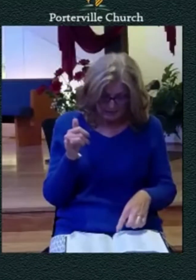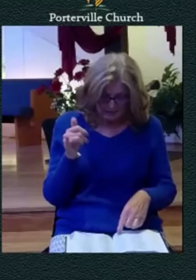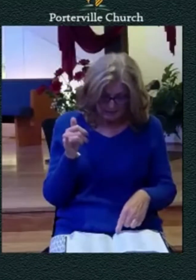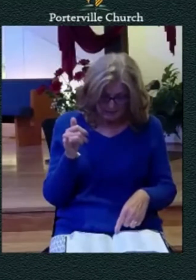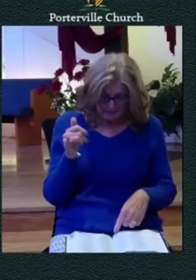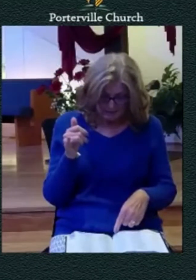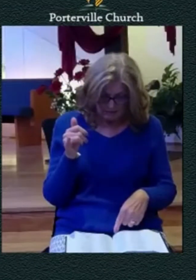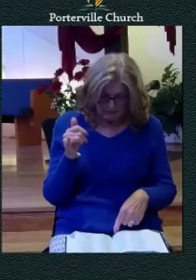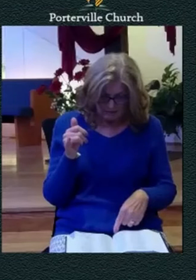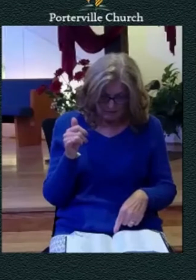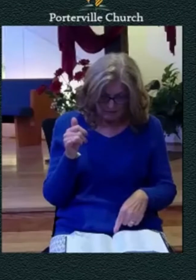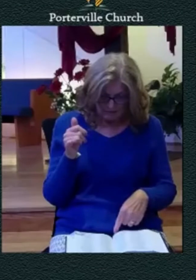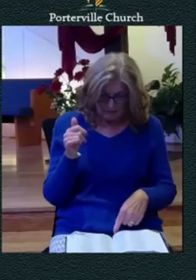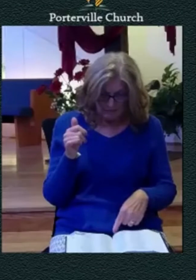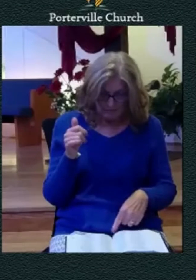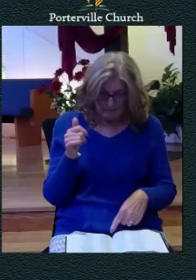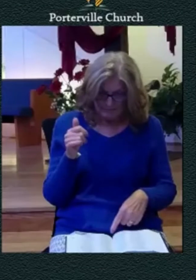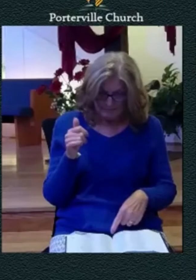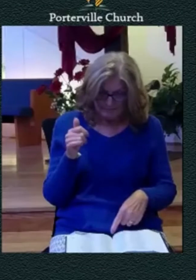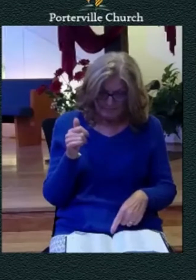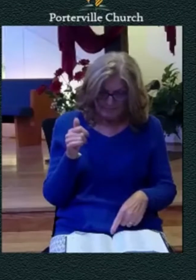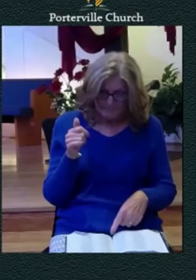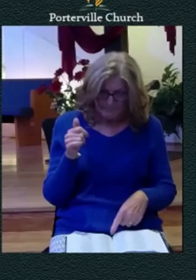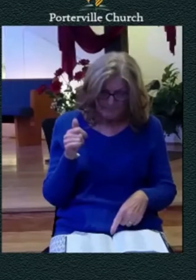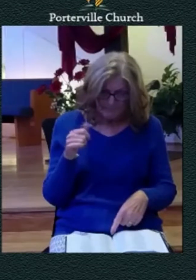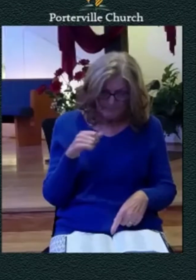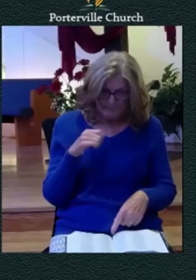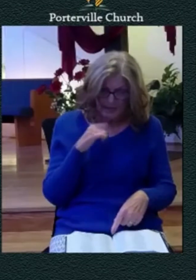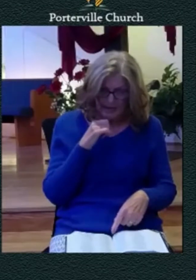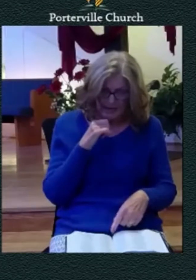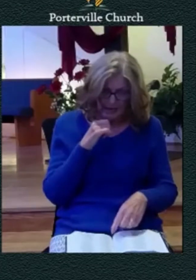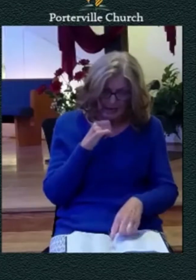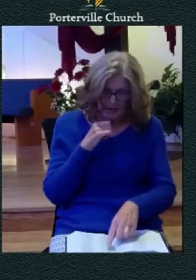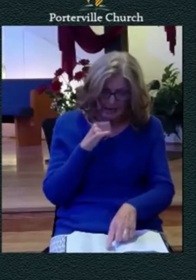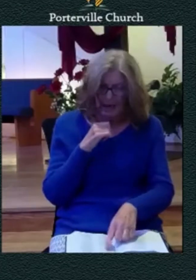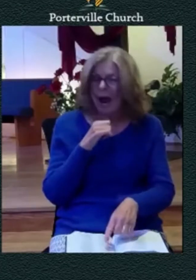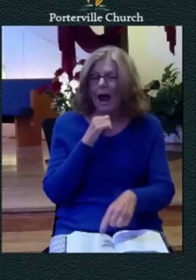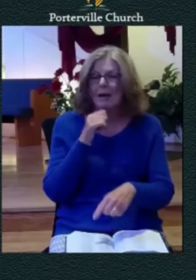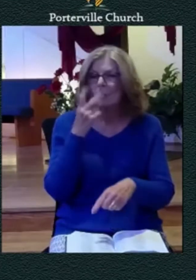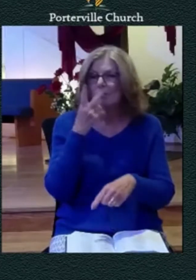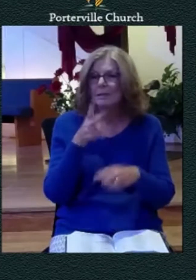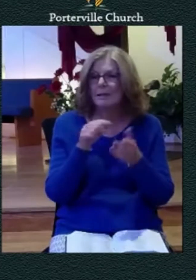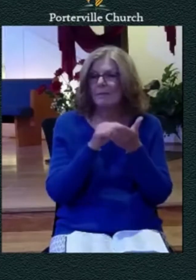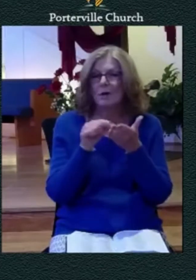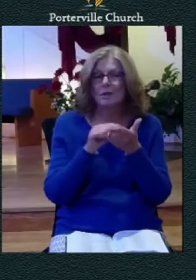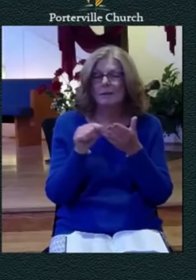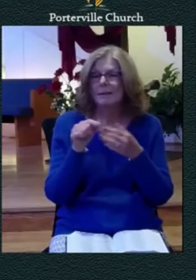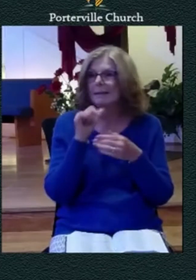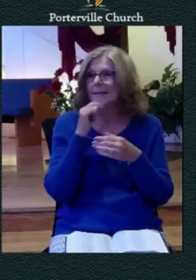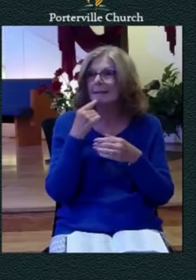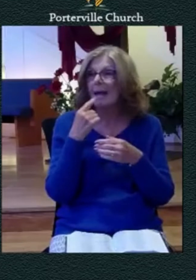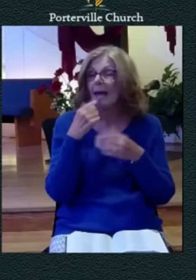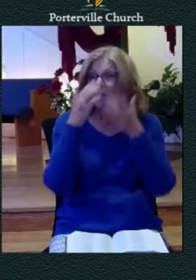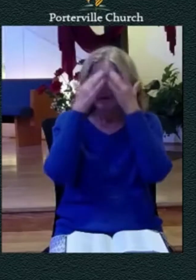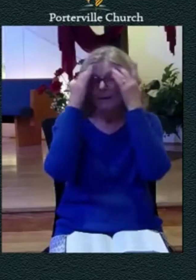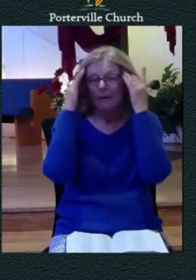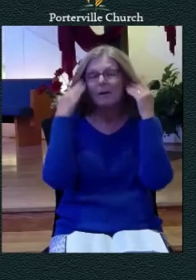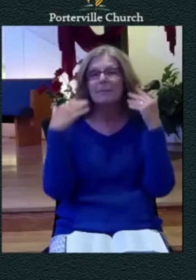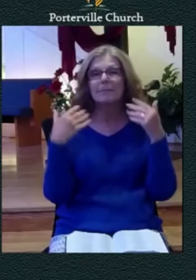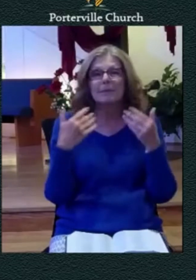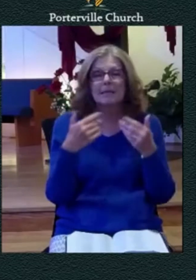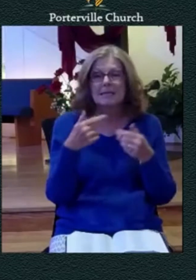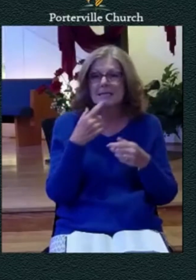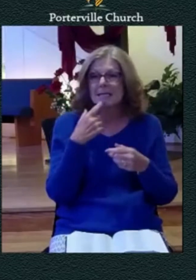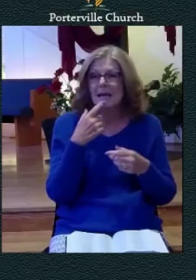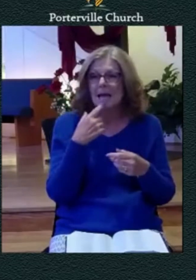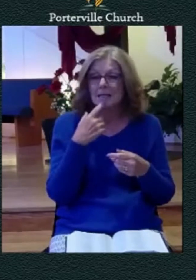a question mark has now been placed instead of the doubts and fears being the thing which is most real he says no the doubts